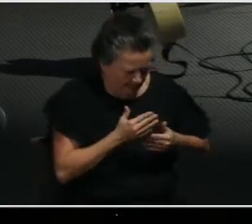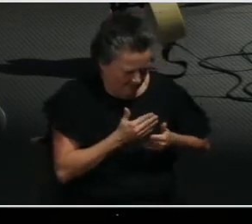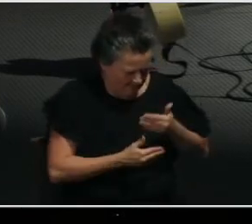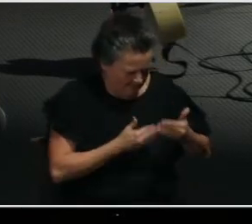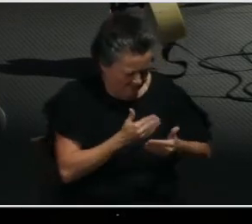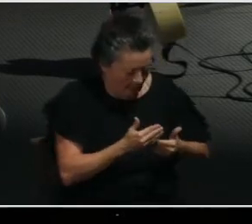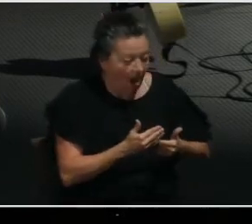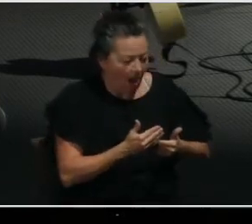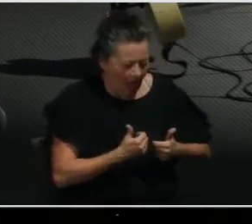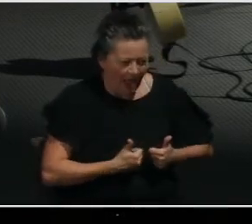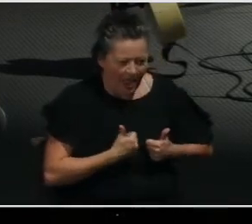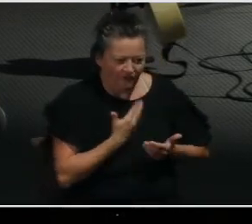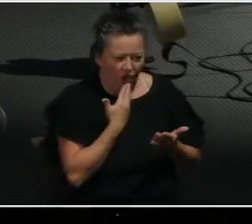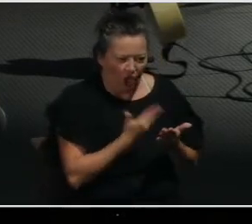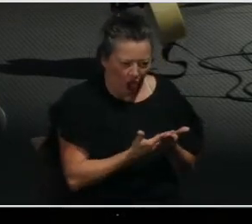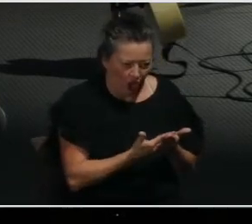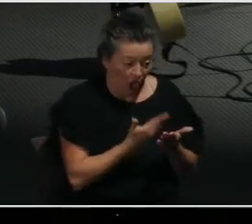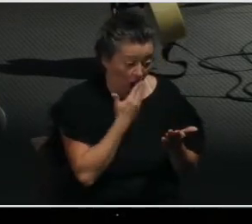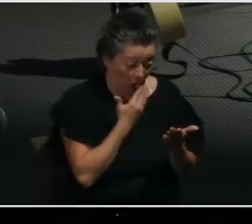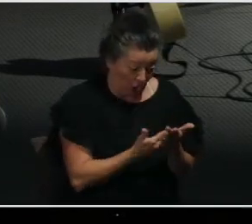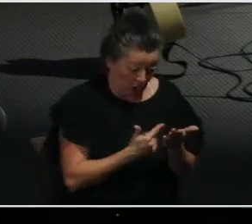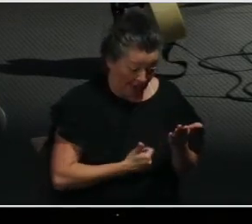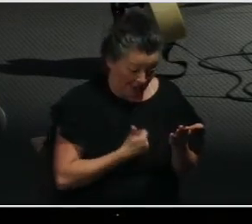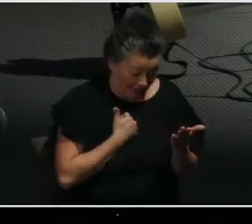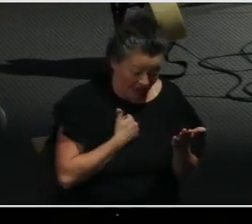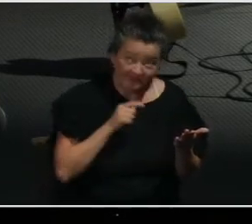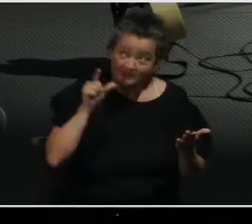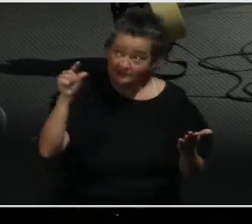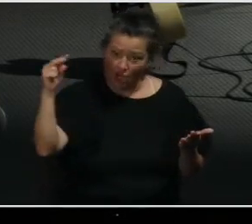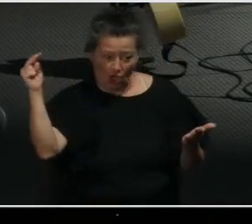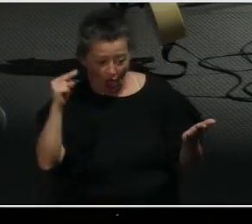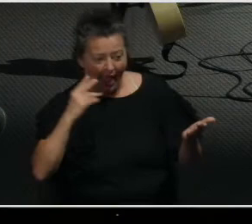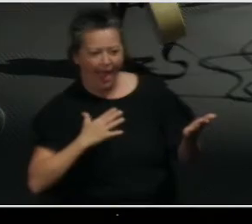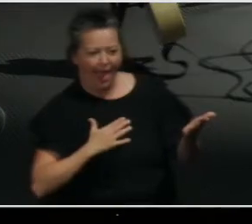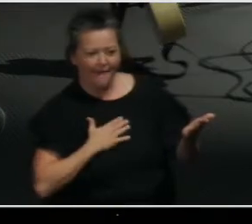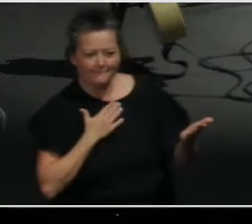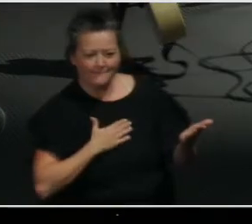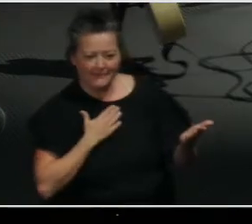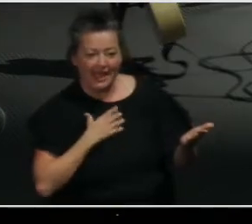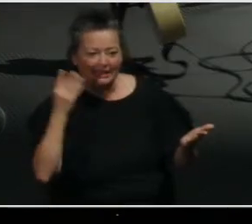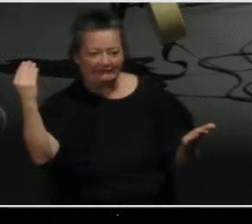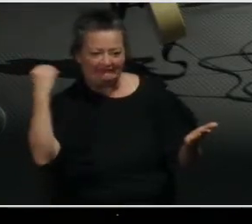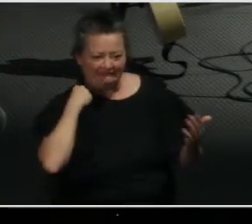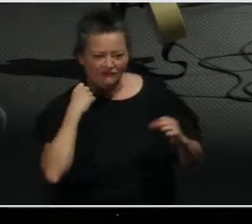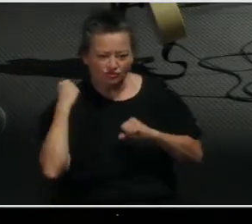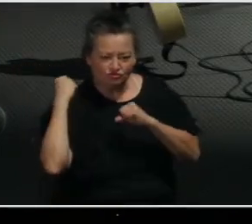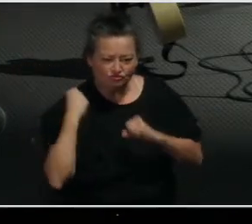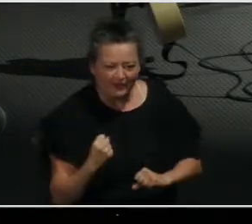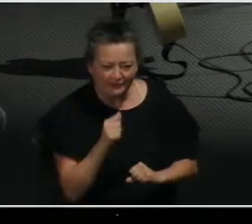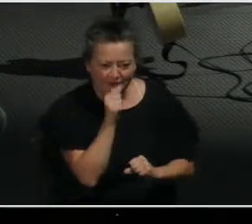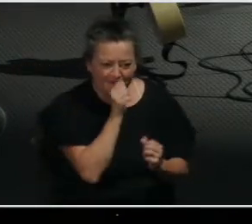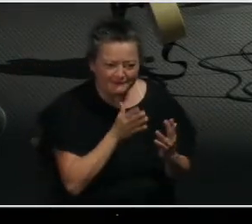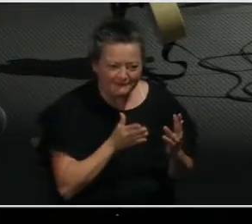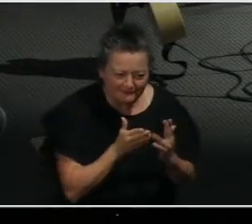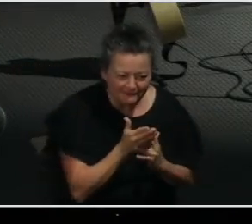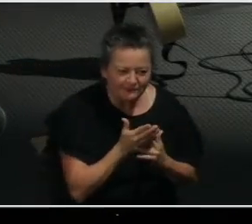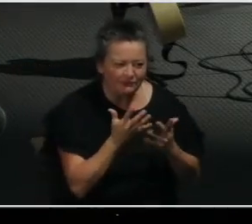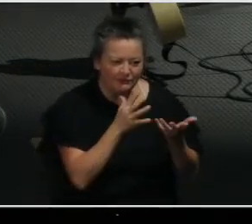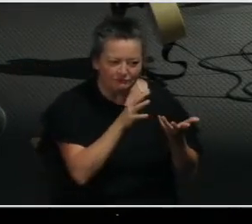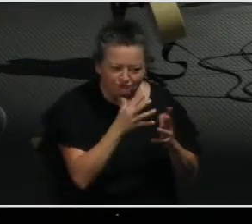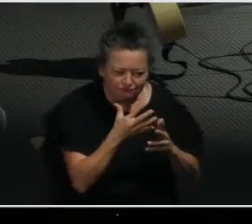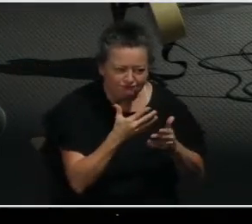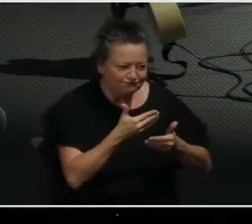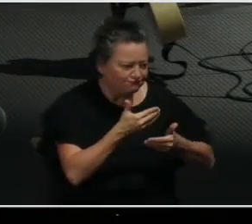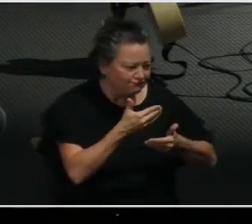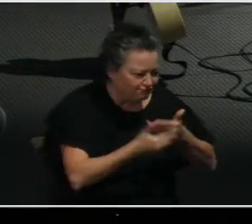increases in the knowledge of God, which gains strength for enduring difficult situations and showing patience with difficult